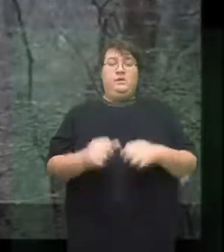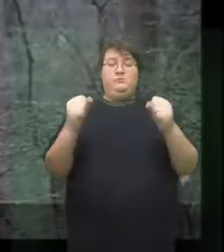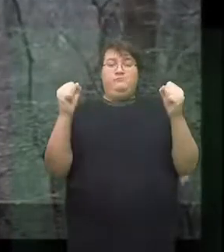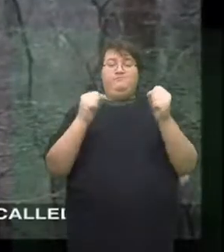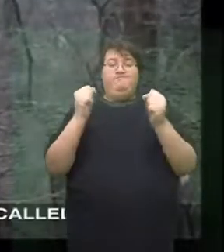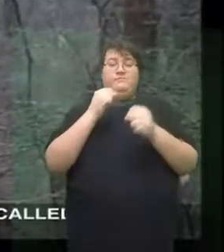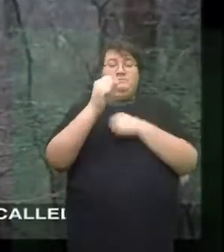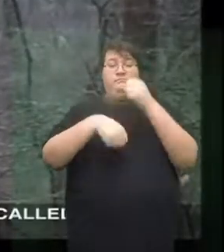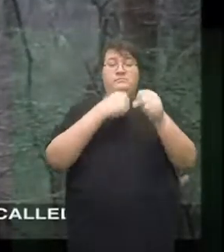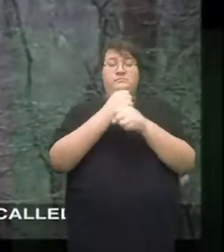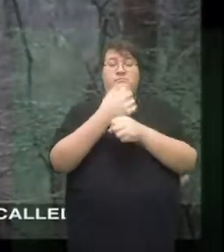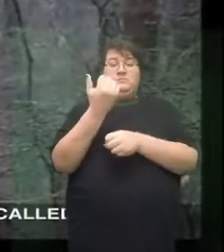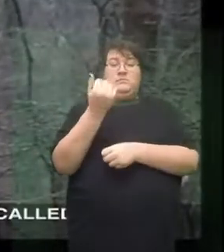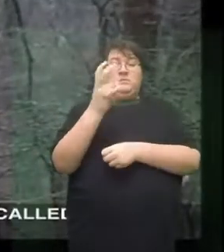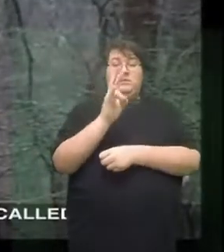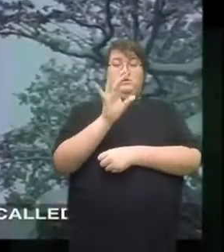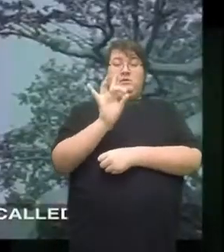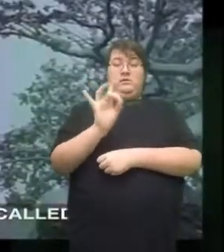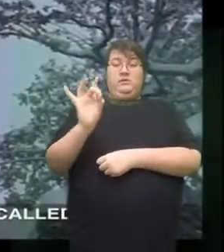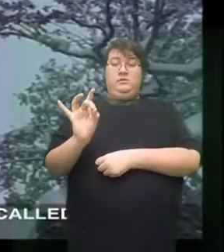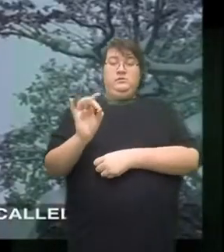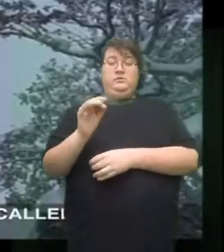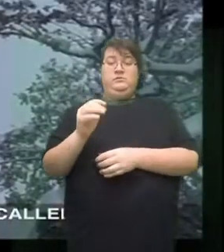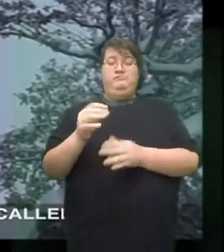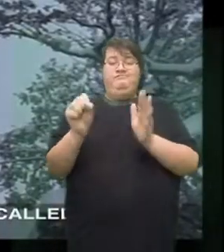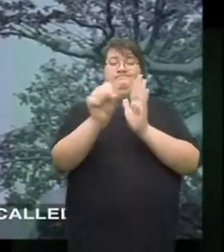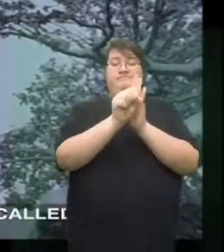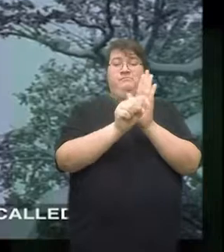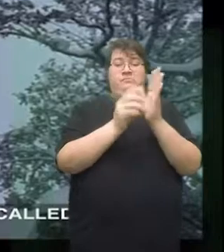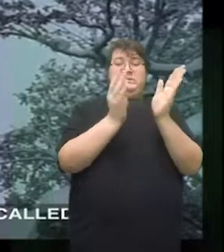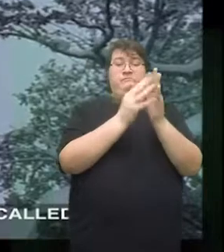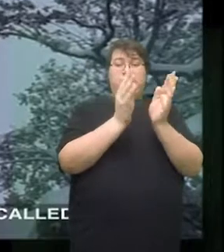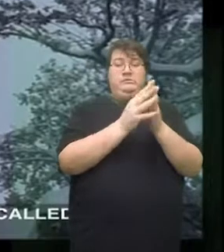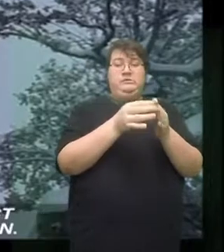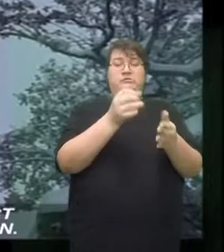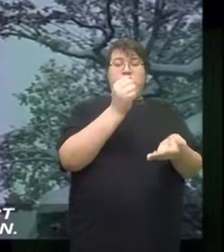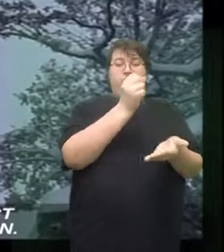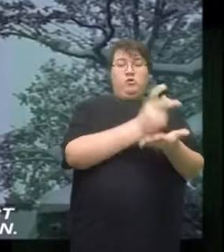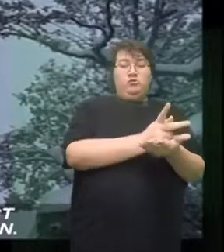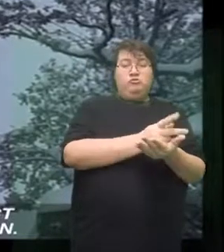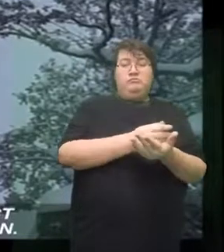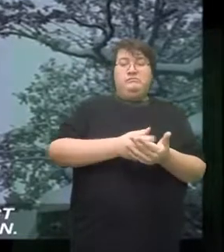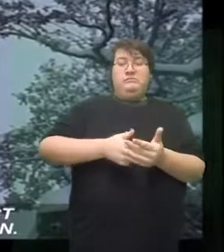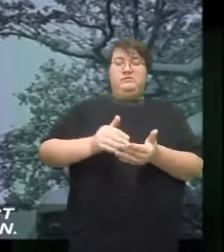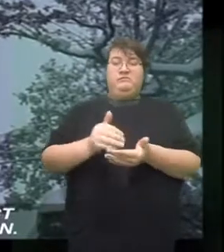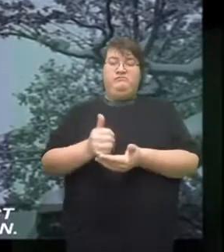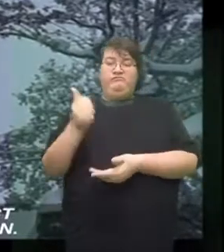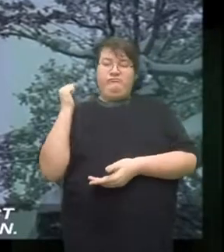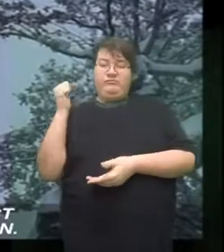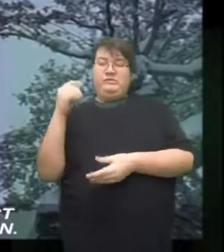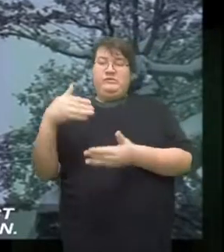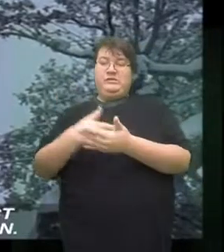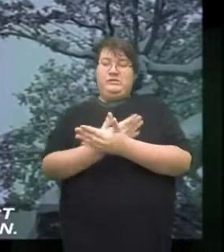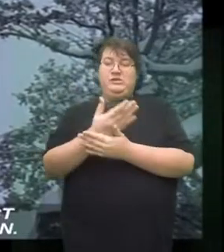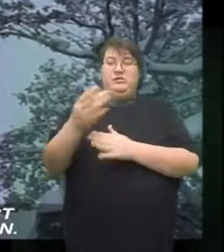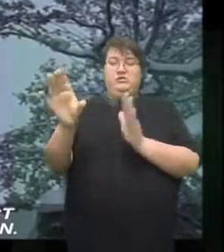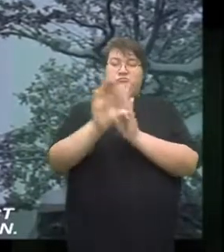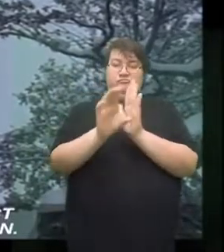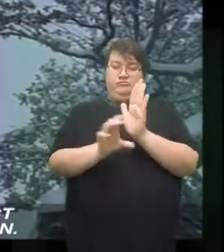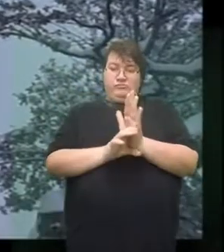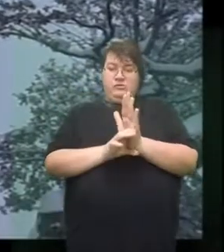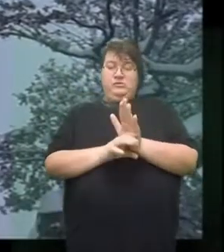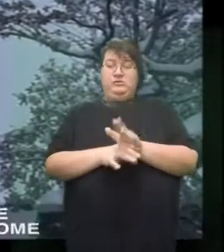Winter, 1788. Special conventions are called in the states to approve or reject the new constitution.